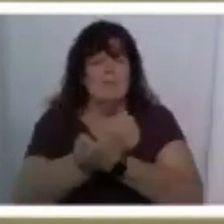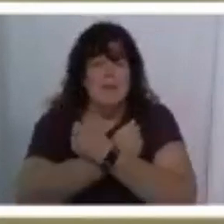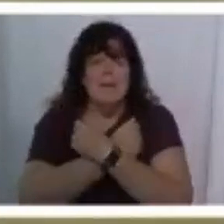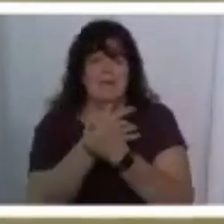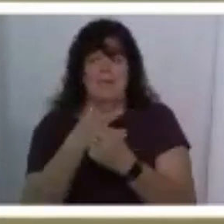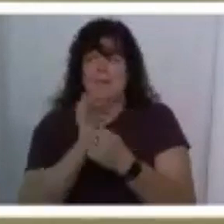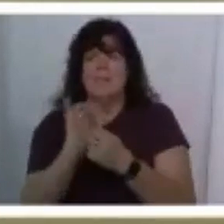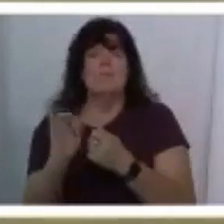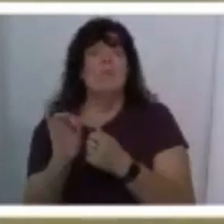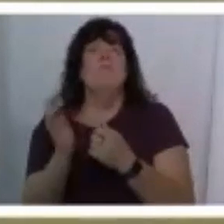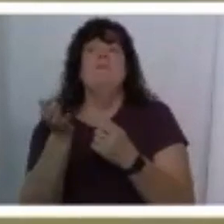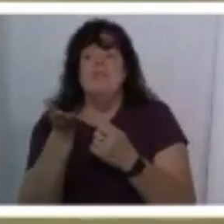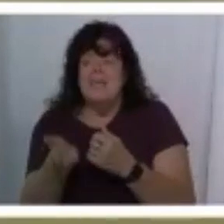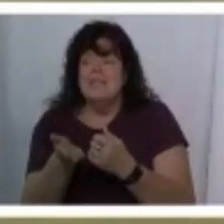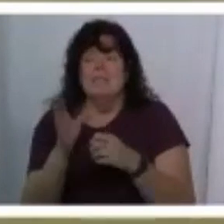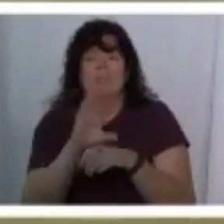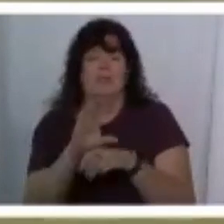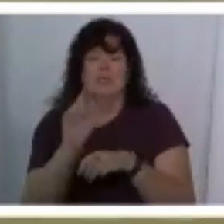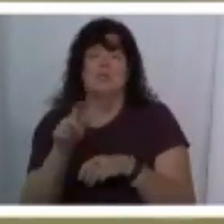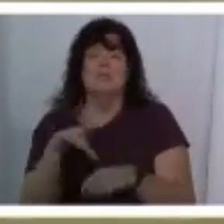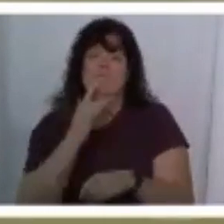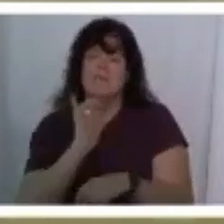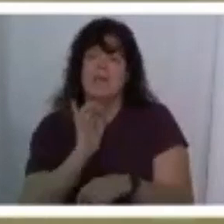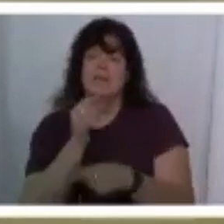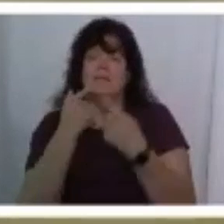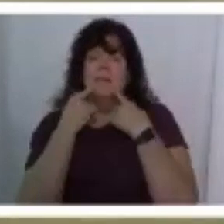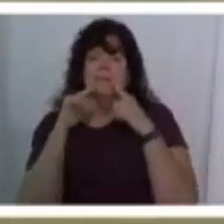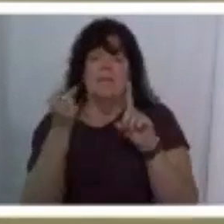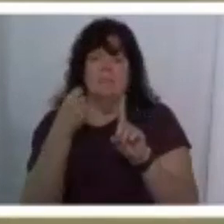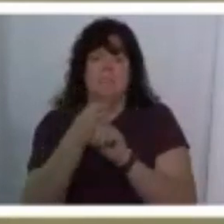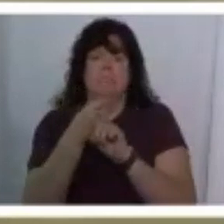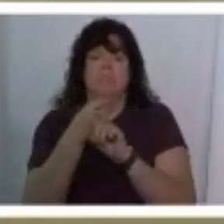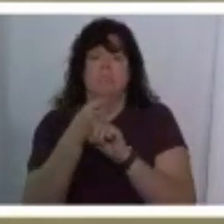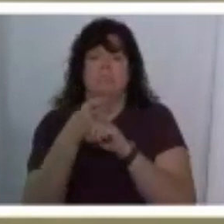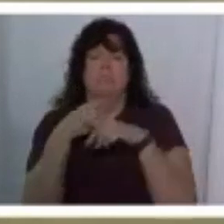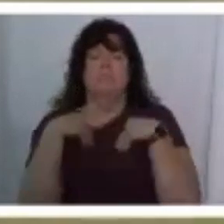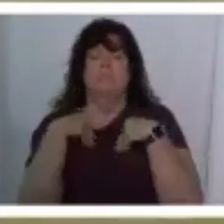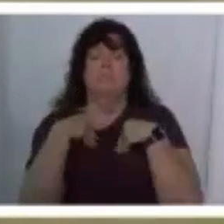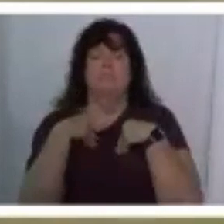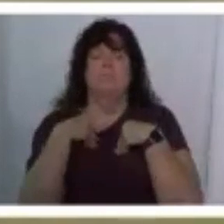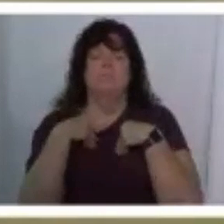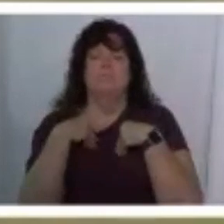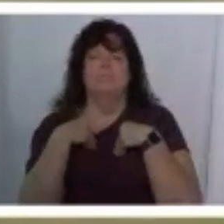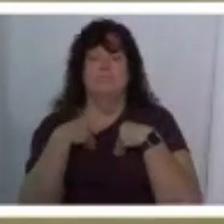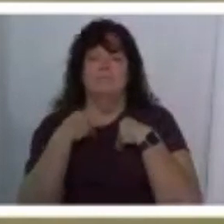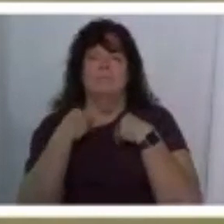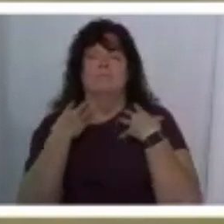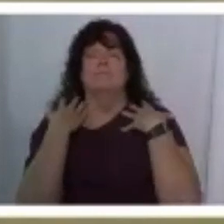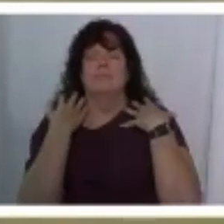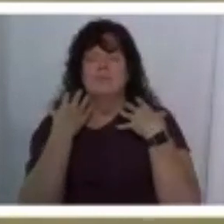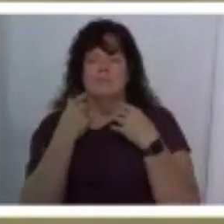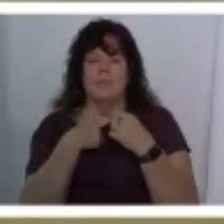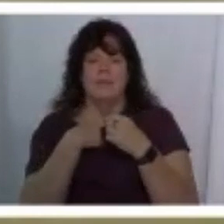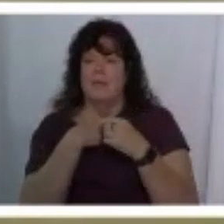this is what it's supposed to feel like it finally all clicked i thought this this is it i was going through